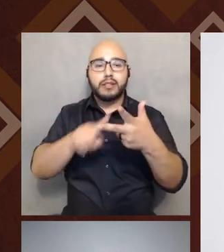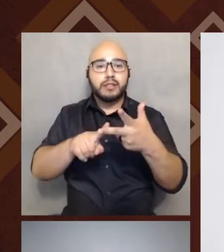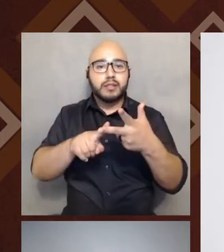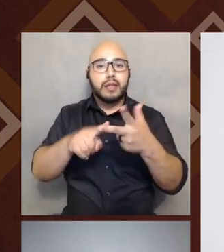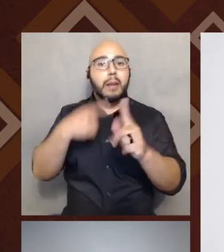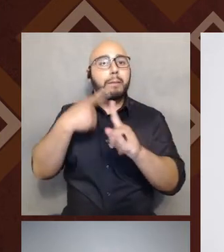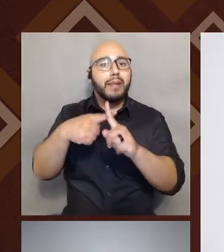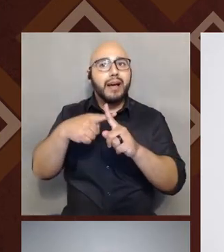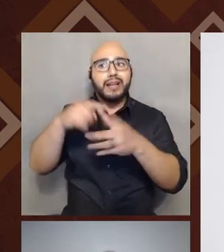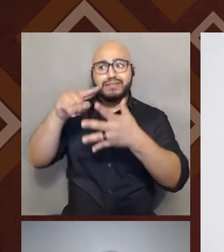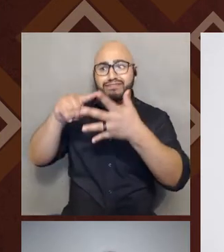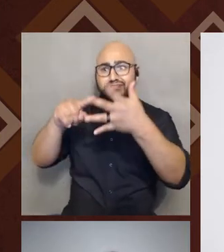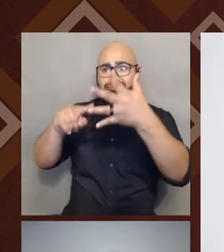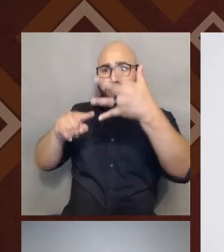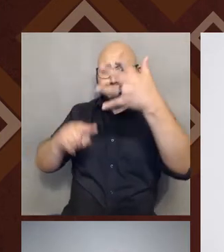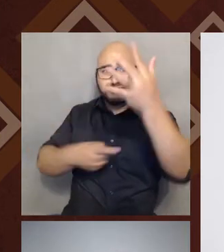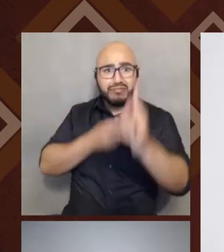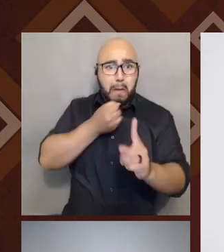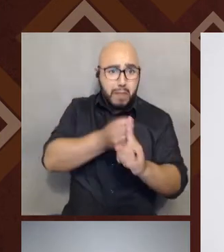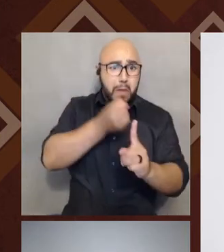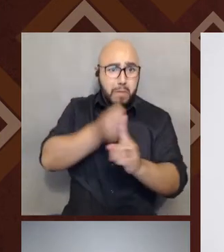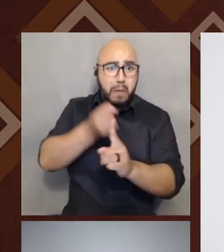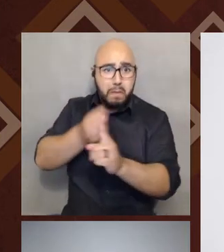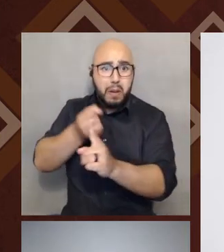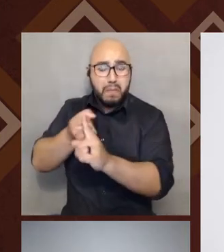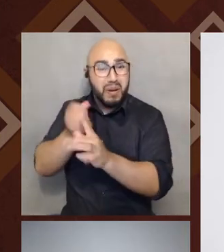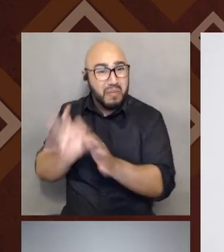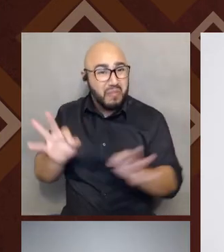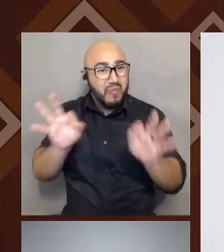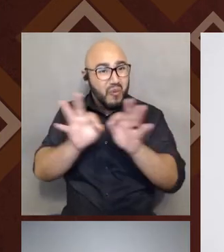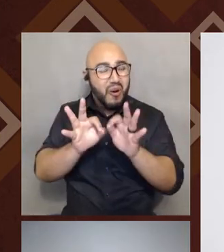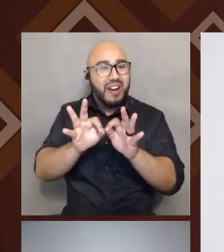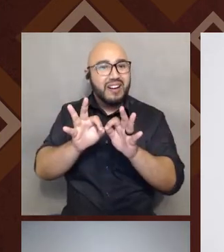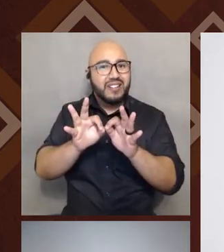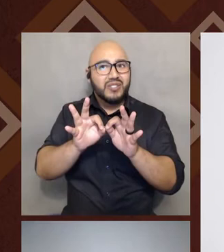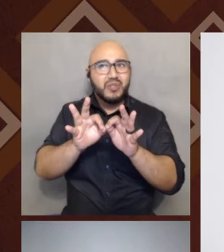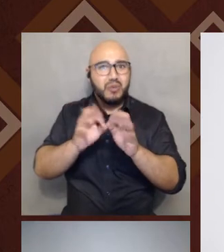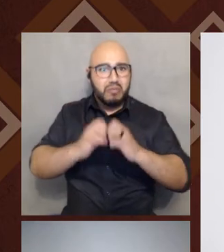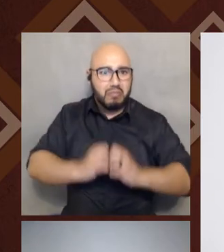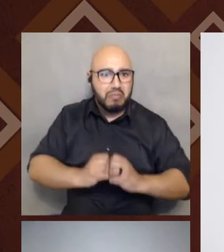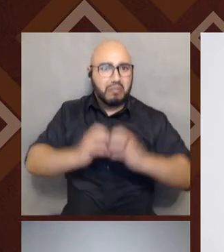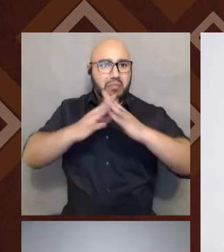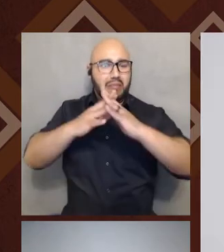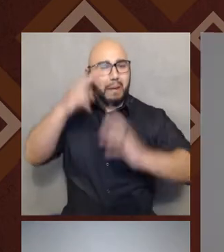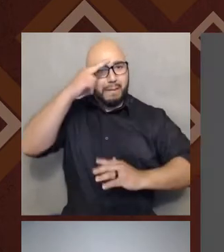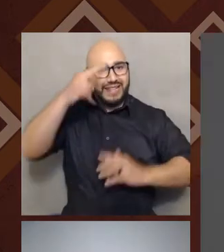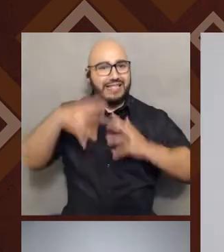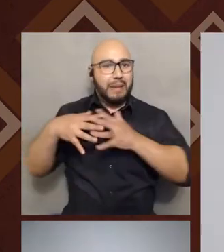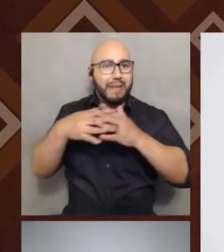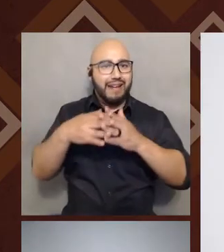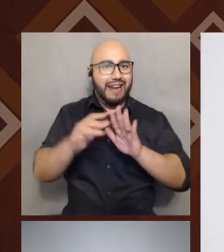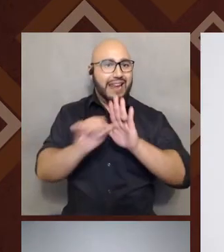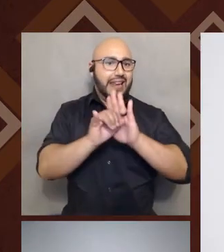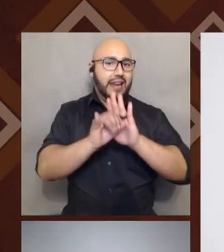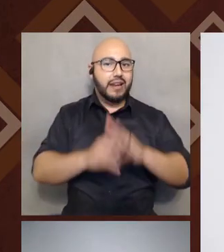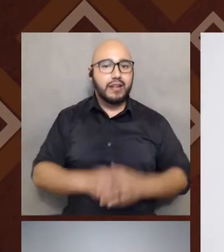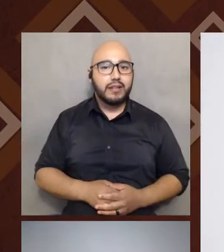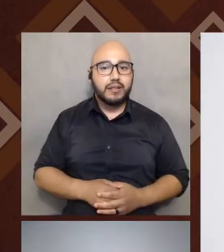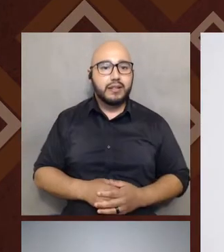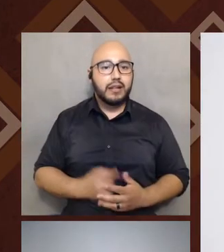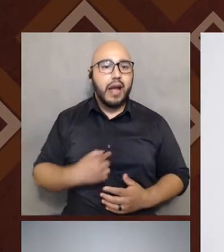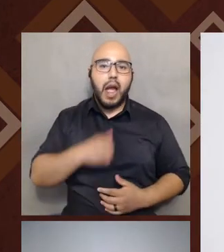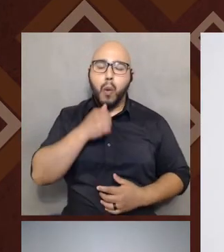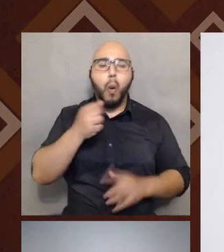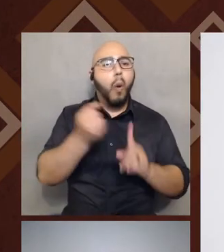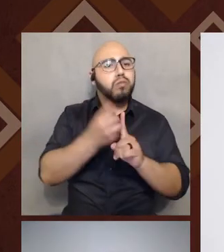really have mattered to the construction of the Mexican identity, right? Um, and so I, I won't, um,